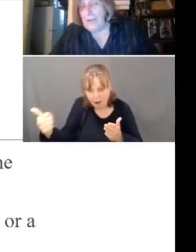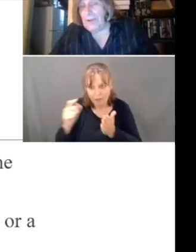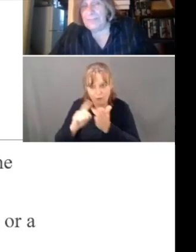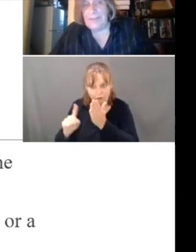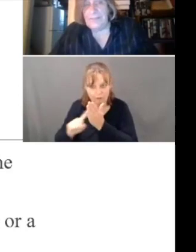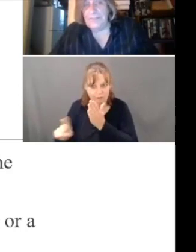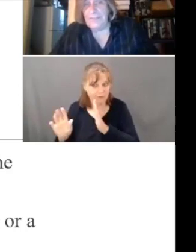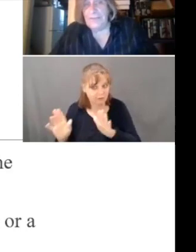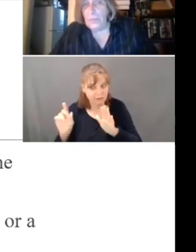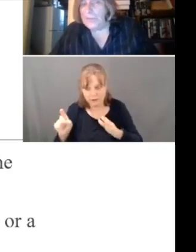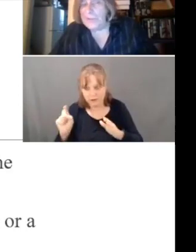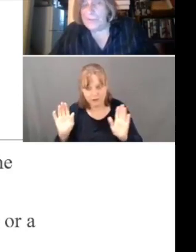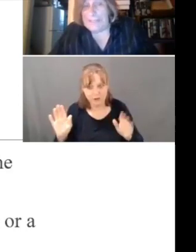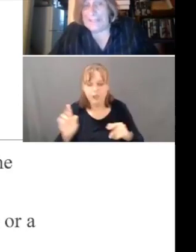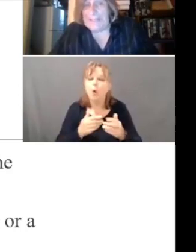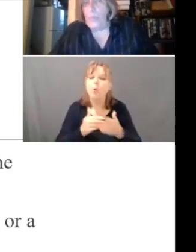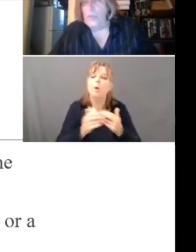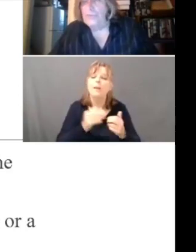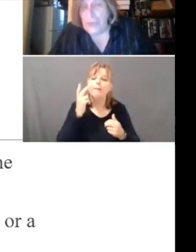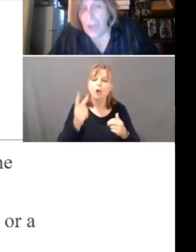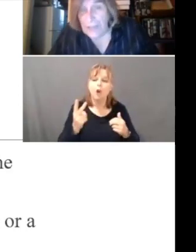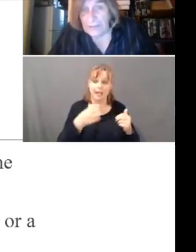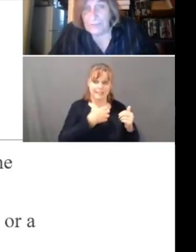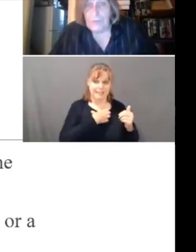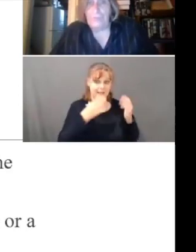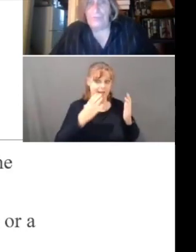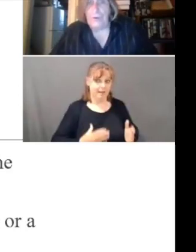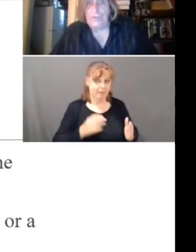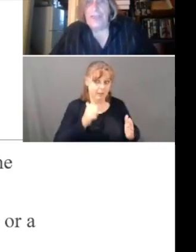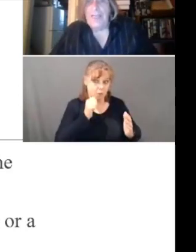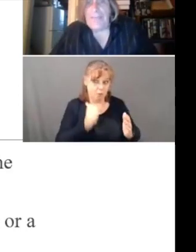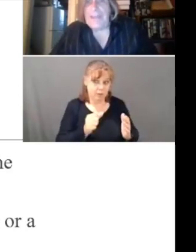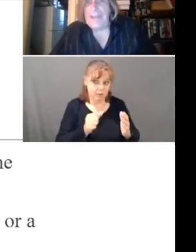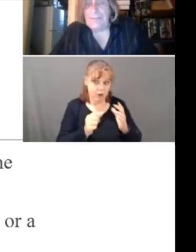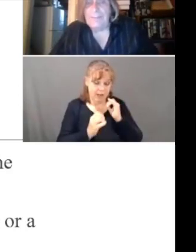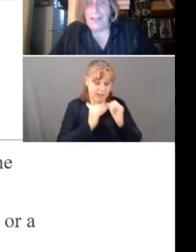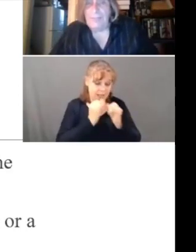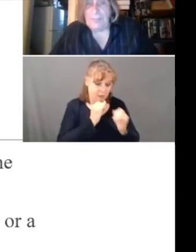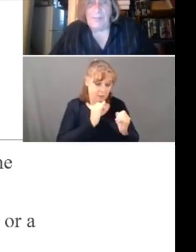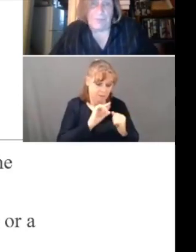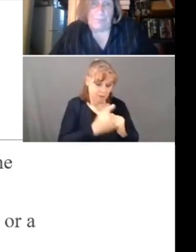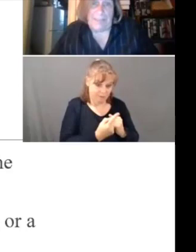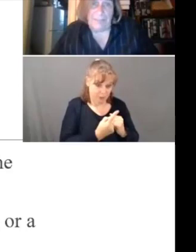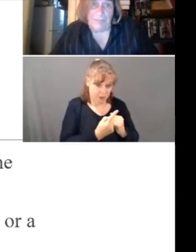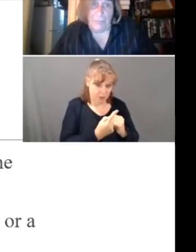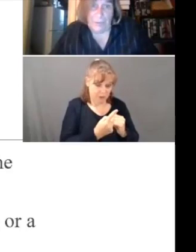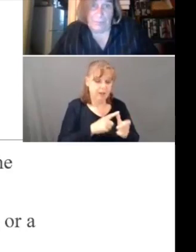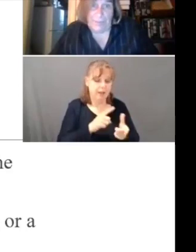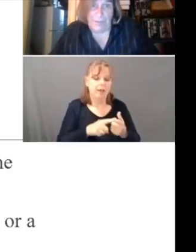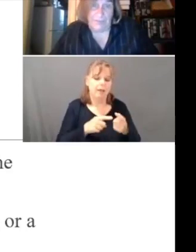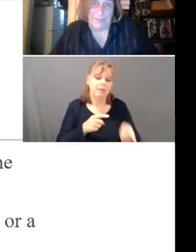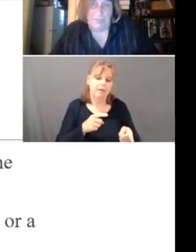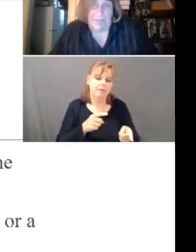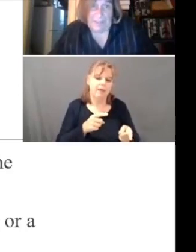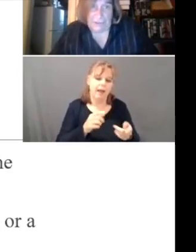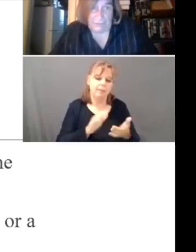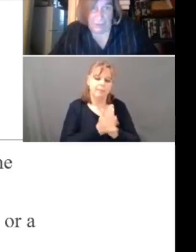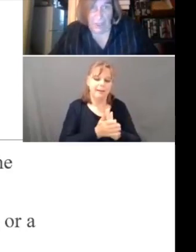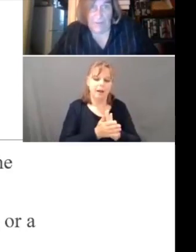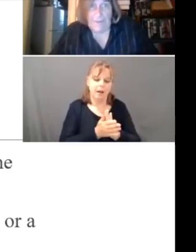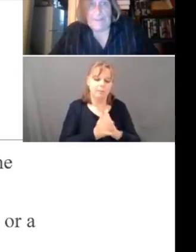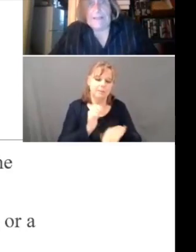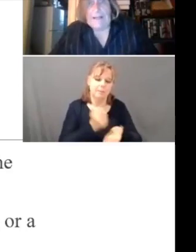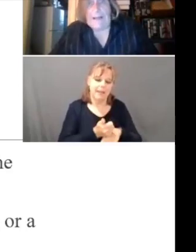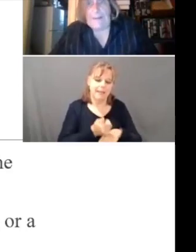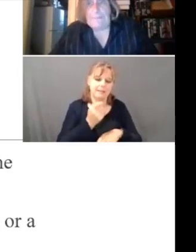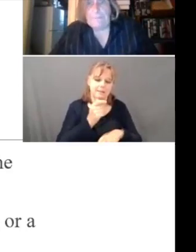whenever I see a decision where the complainant was not interviewed first, that in and of itself becomes a basis for an appeal because it's a violation of